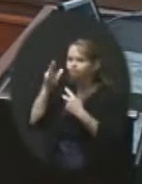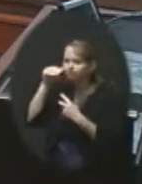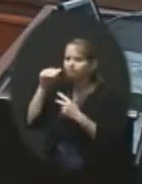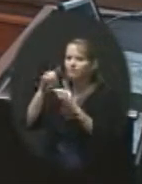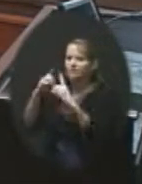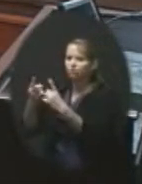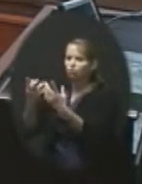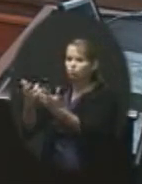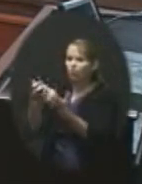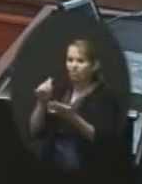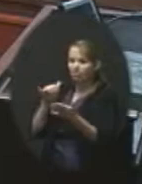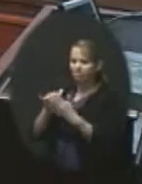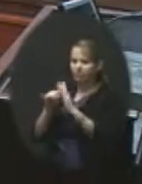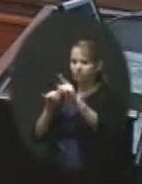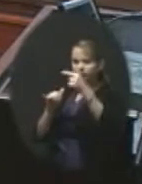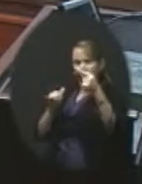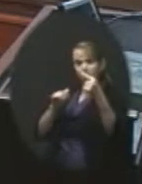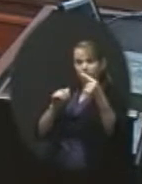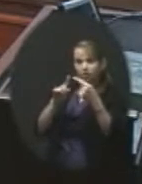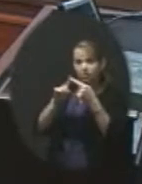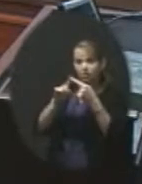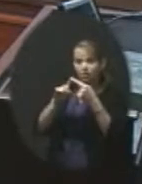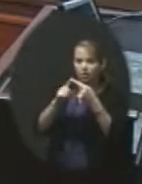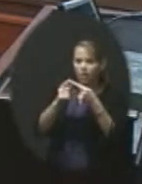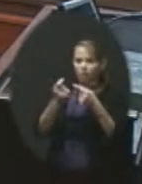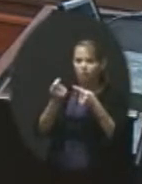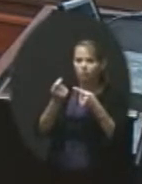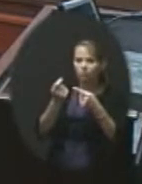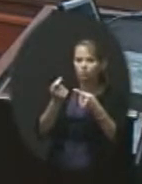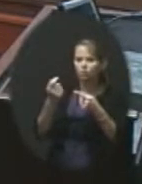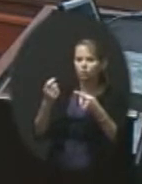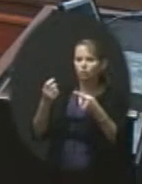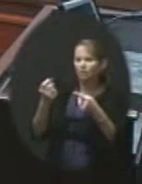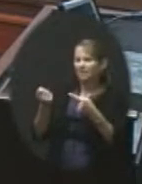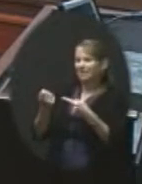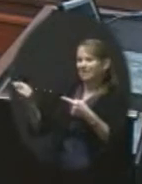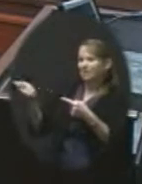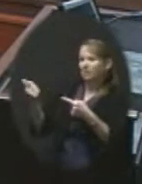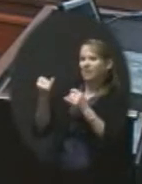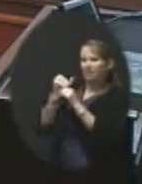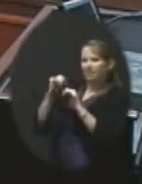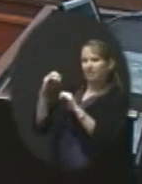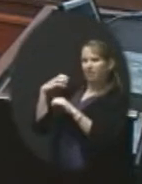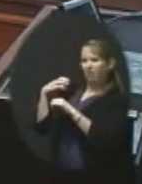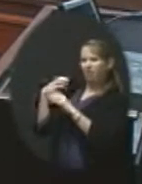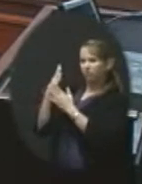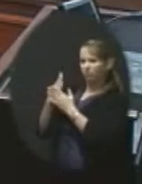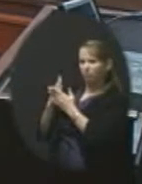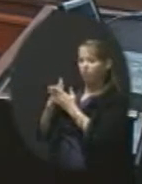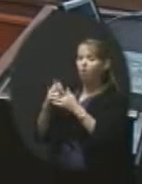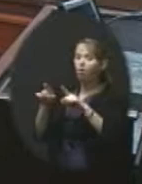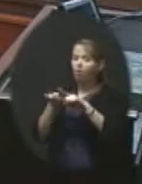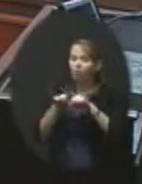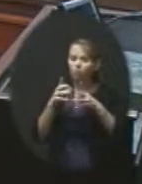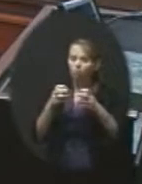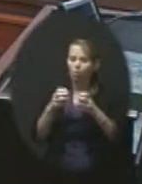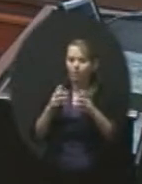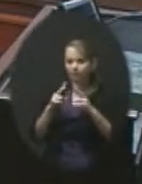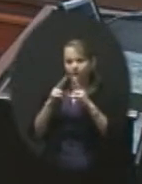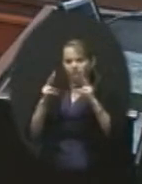this, number one, to take away the independent officer part of this. They also wanted it to be very board-driven